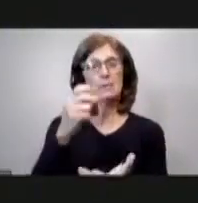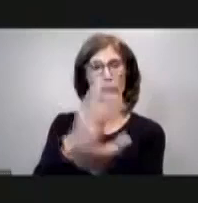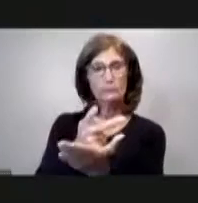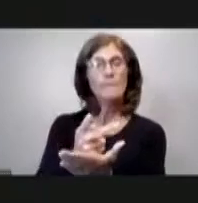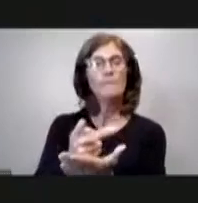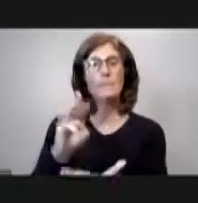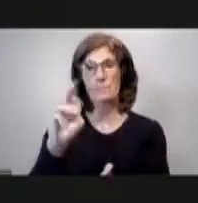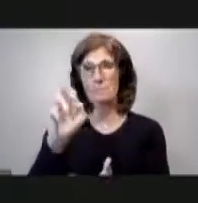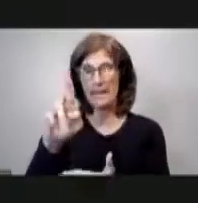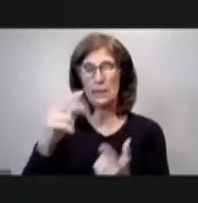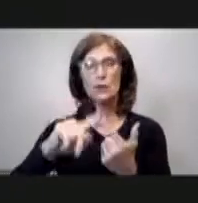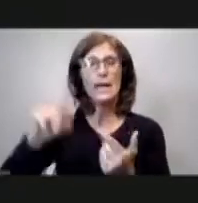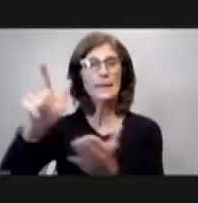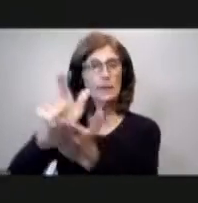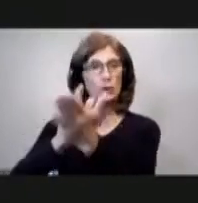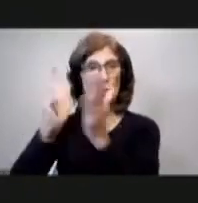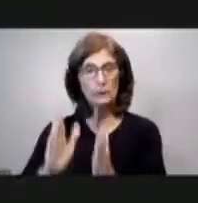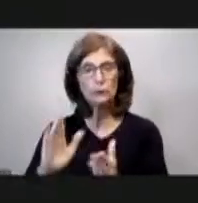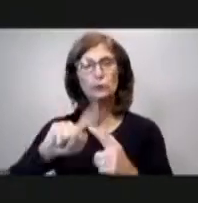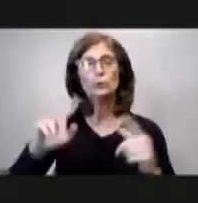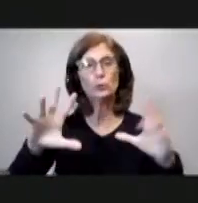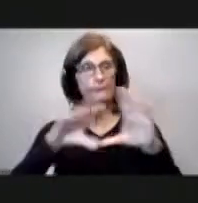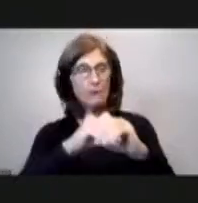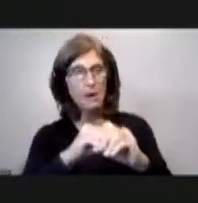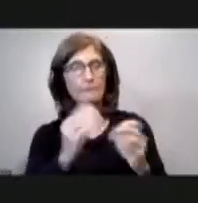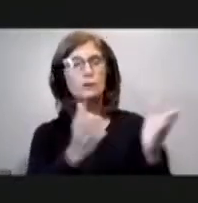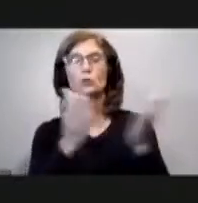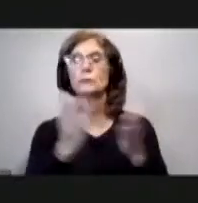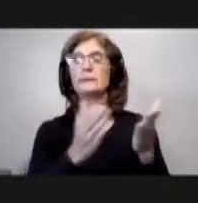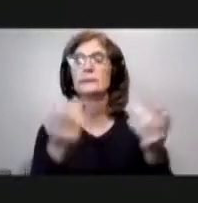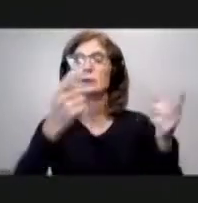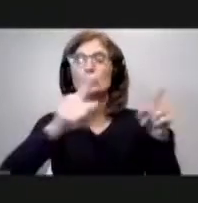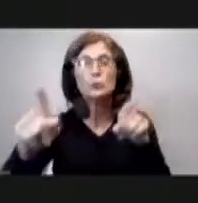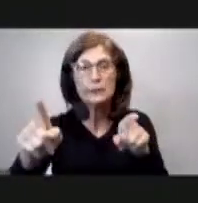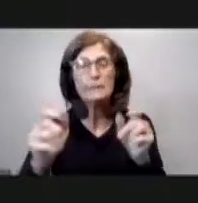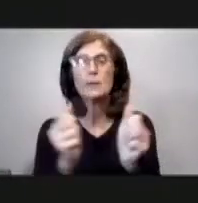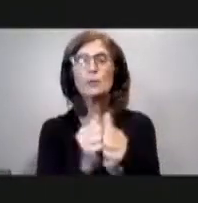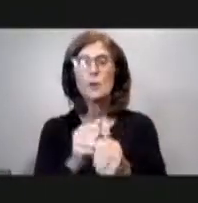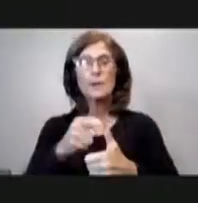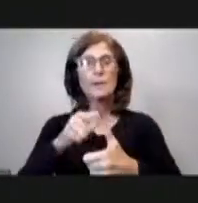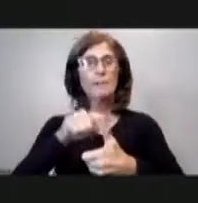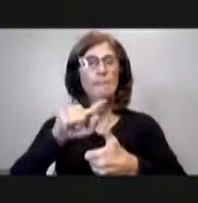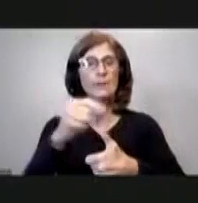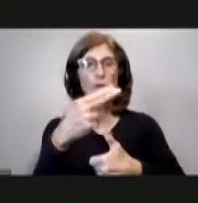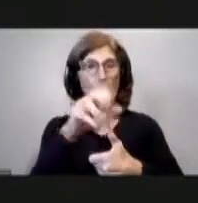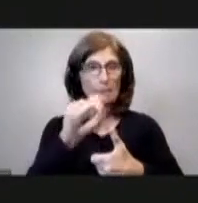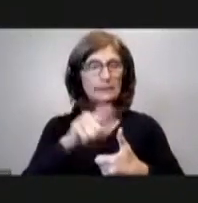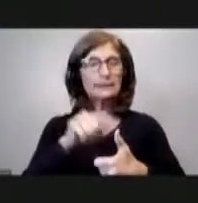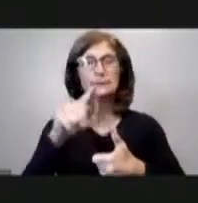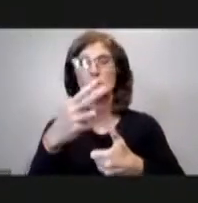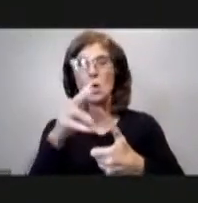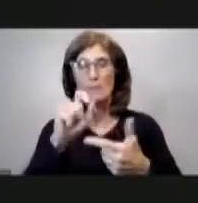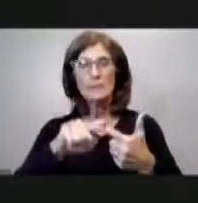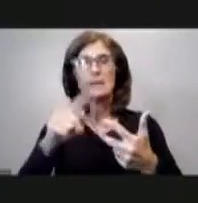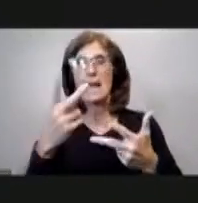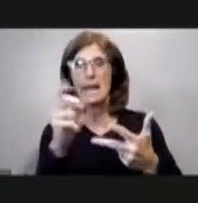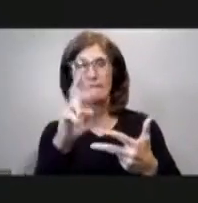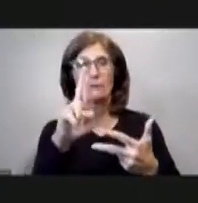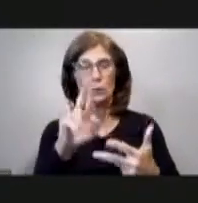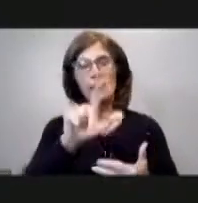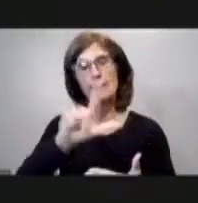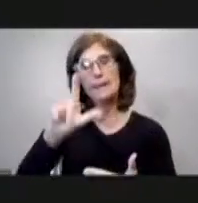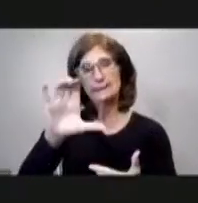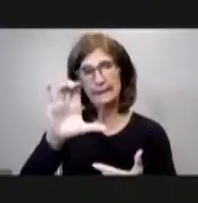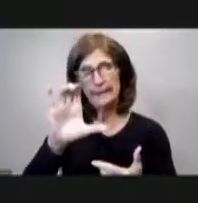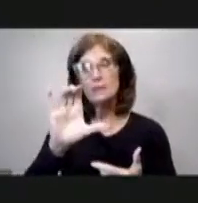the city solicitor to enter into a professional services agreement or agreements with thomas thomas and hafer llp in an amount